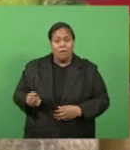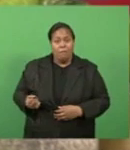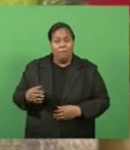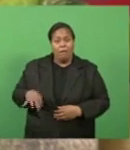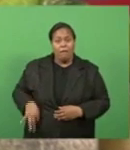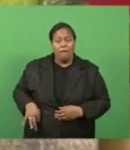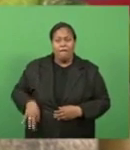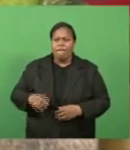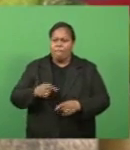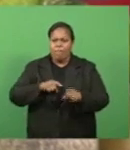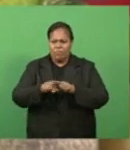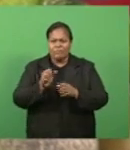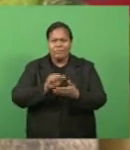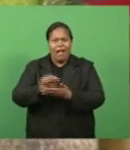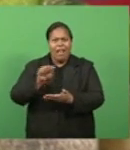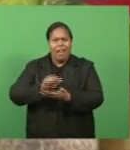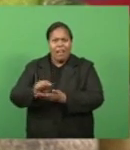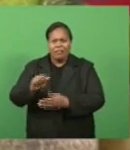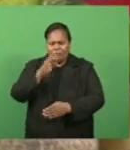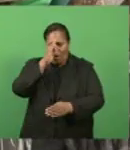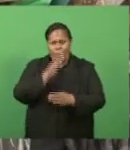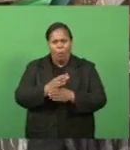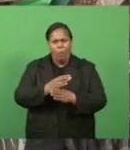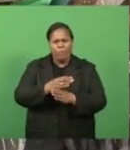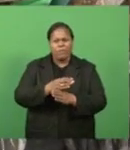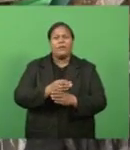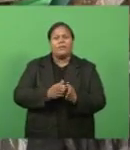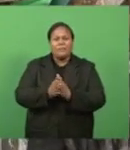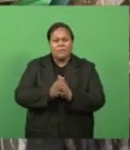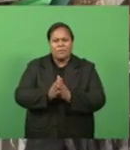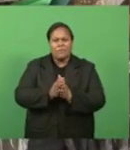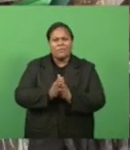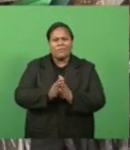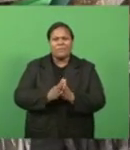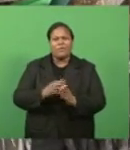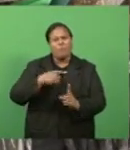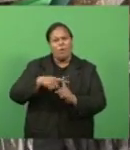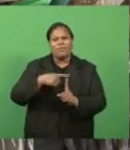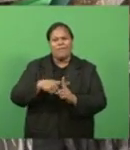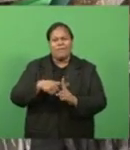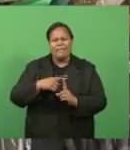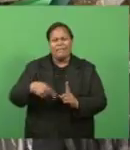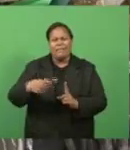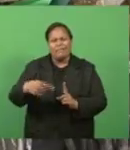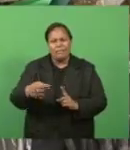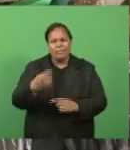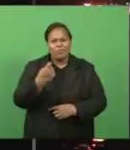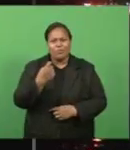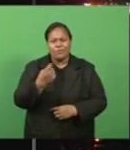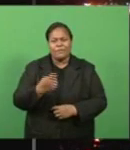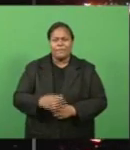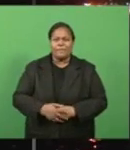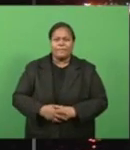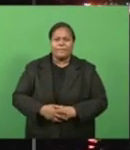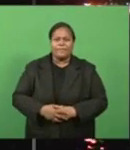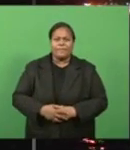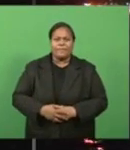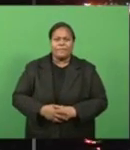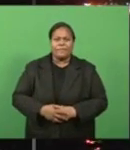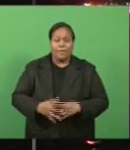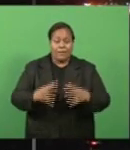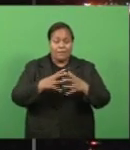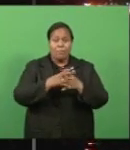remain hopeful things will take a positive turn in the near future. Krithika Kumar, FBC News. World Health